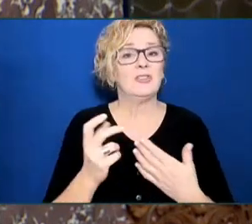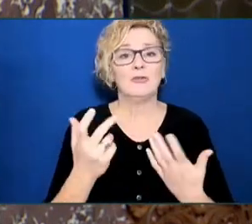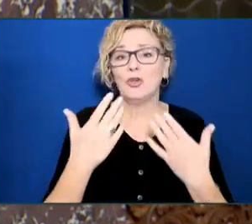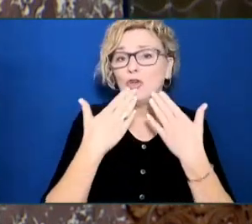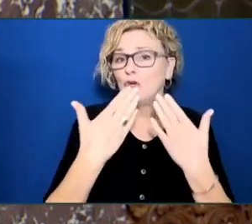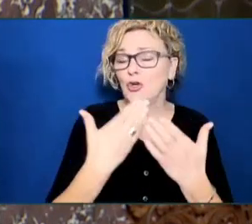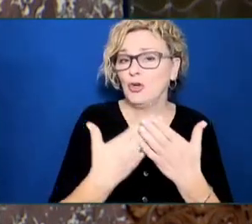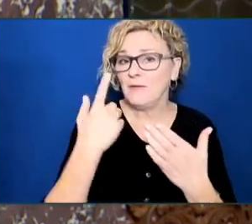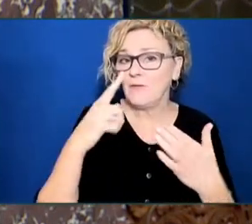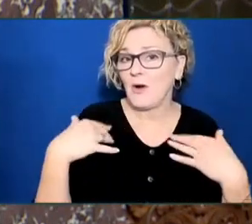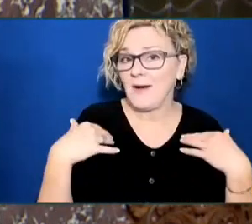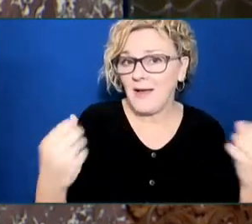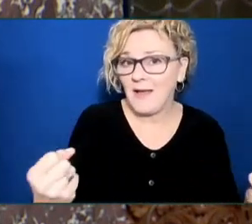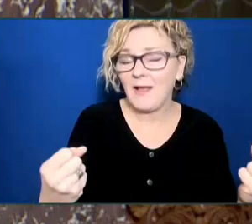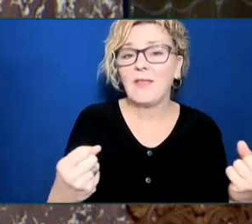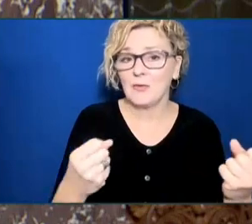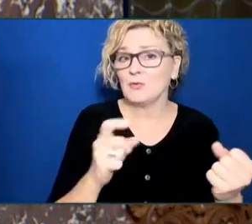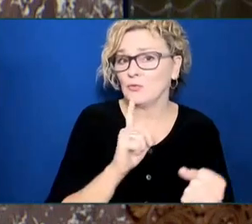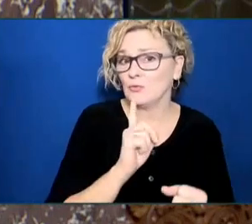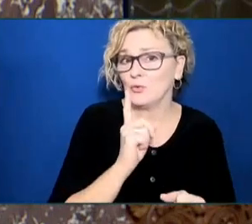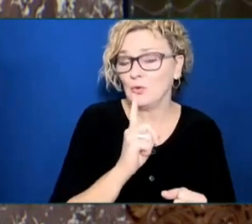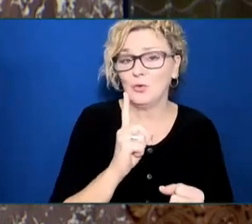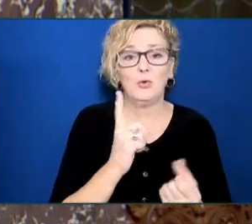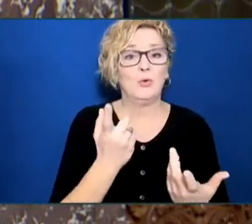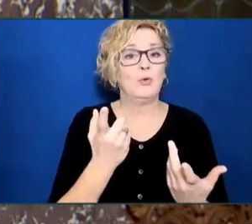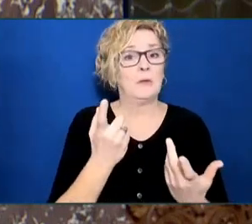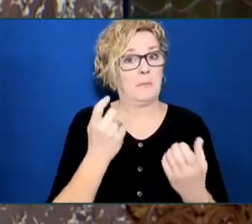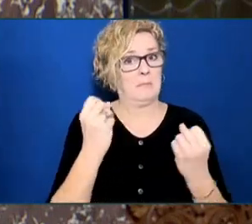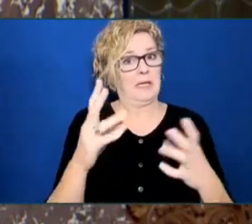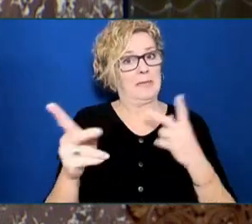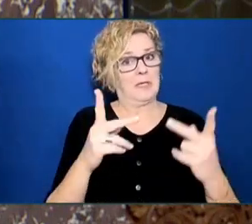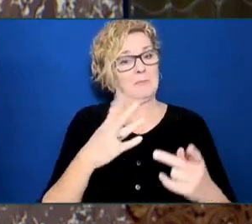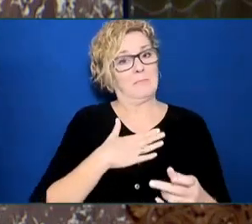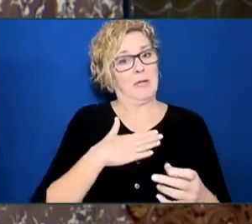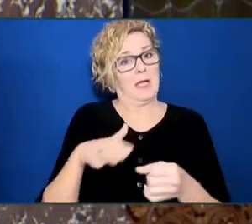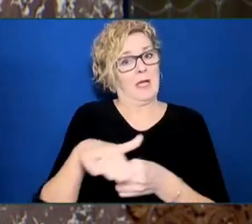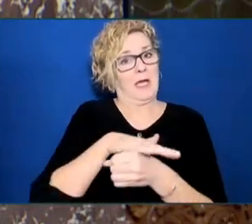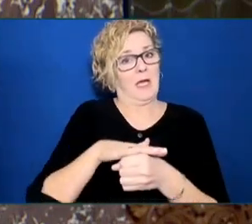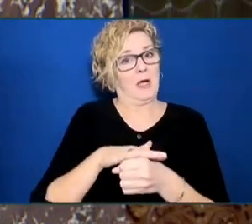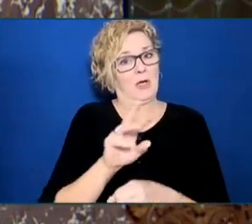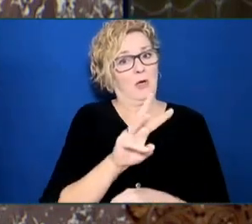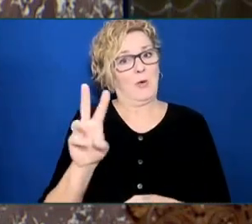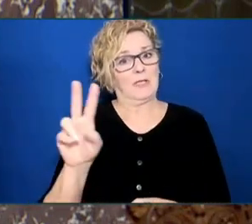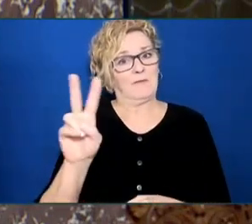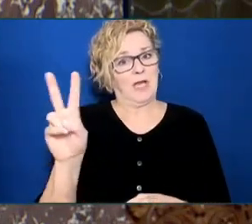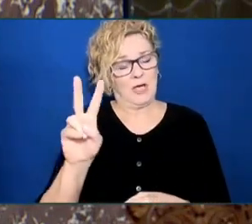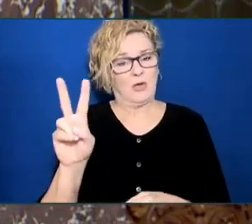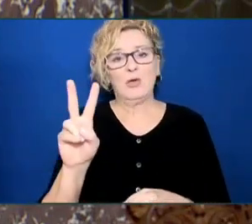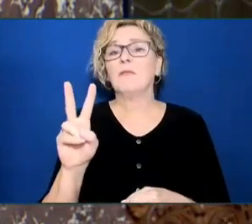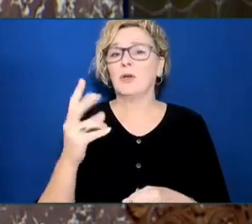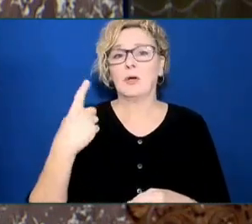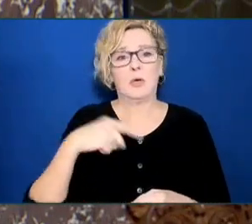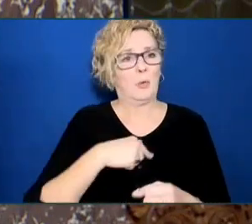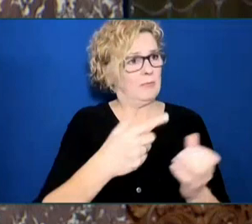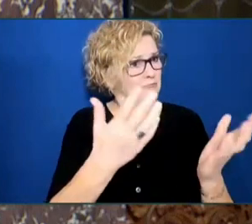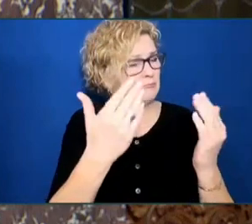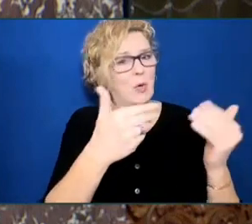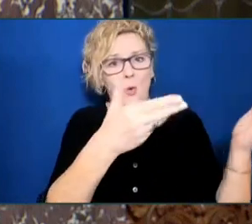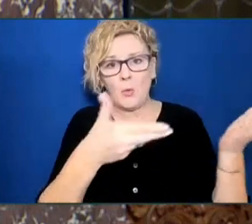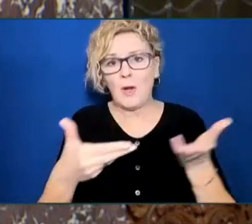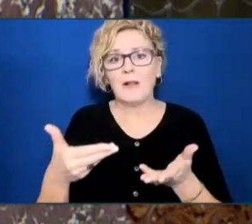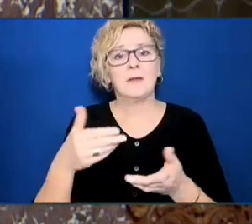province, including in my riding of West Vancouver, Sea to Sky, where we welcome residents and visitors to participate. At this point, I think I'd like to take the